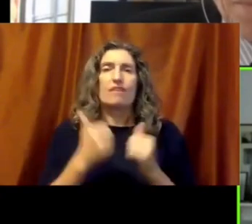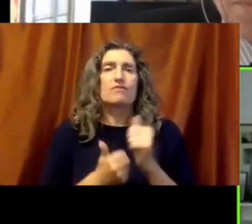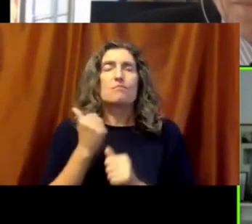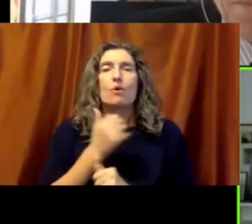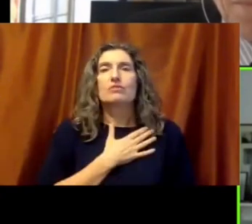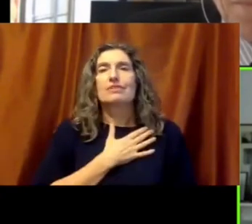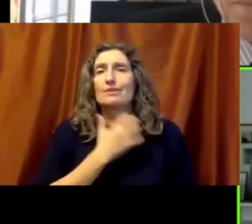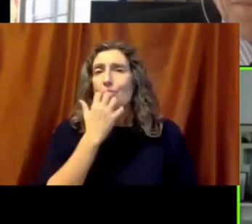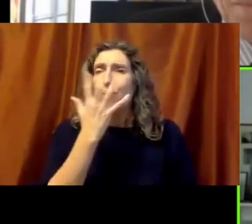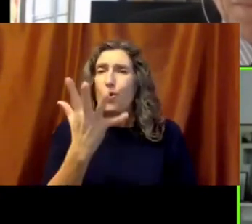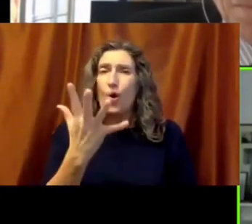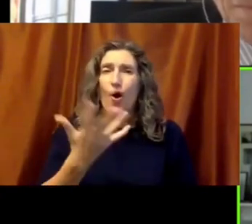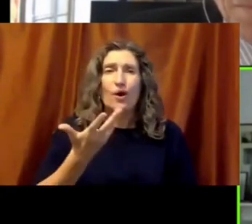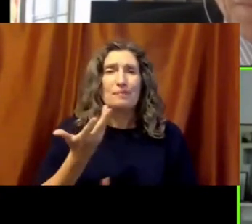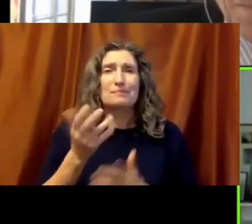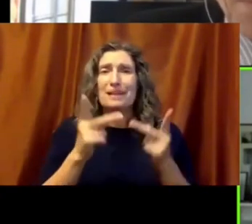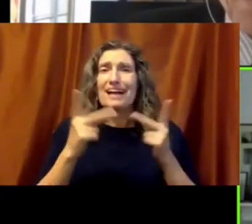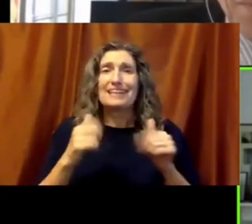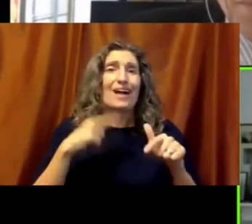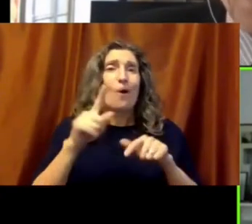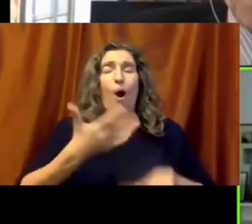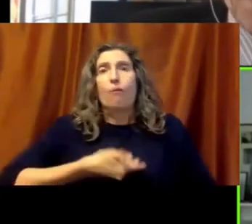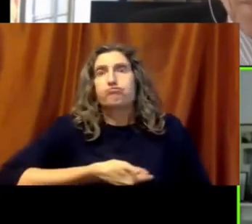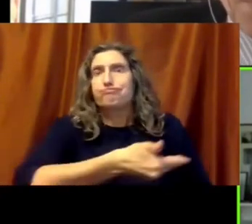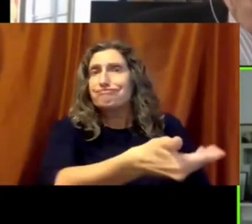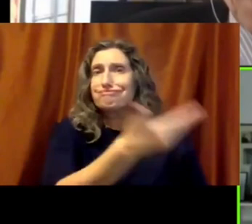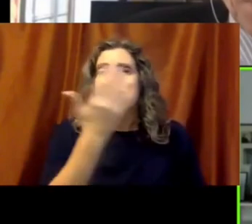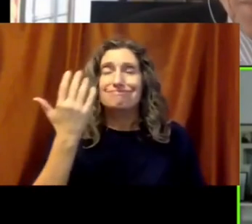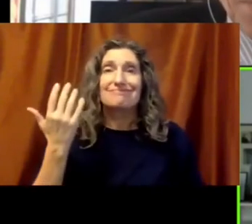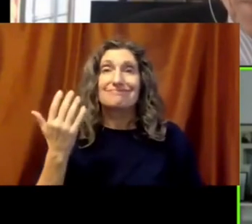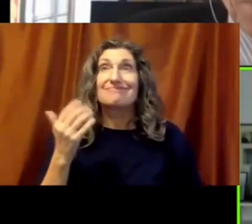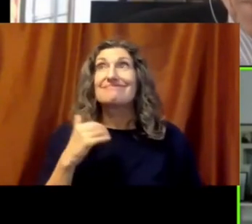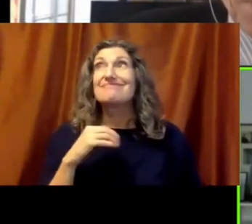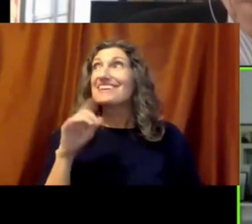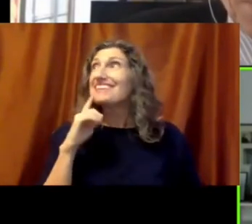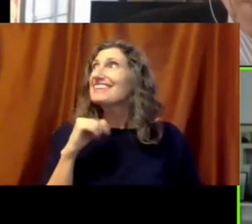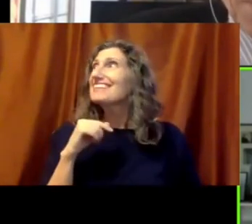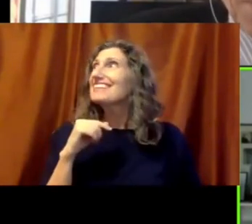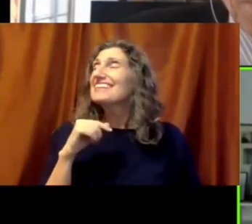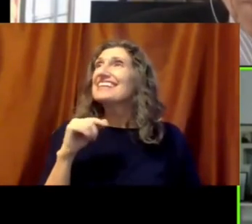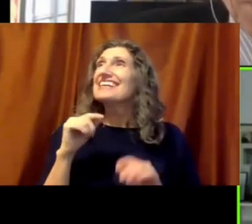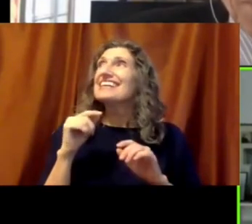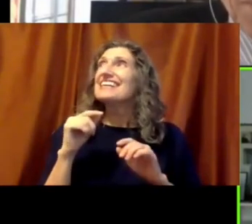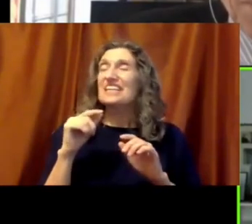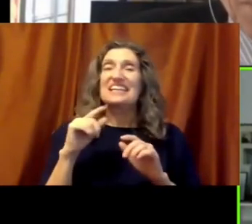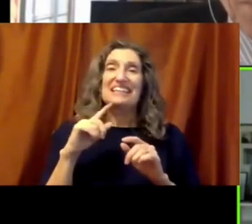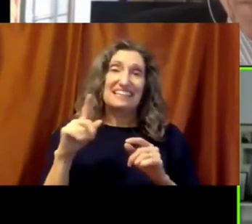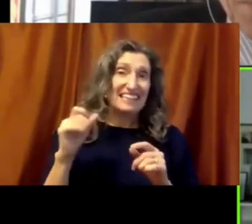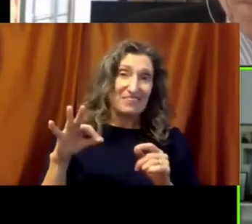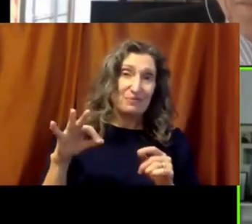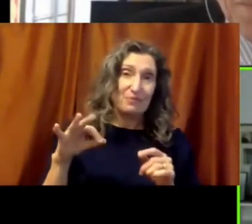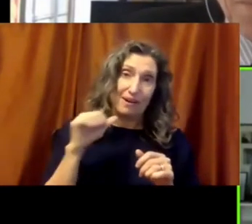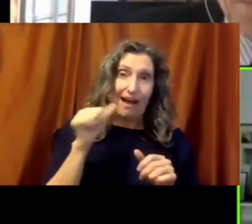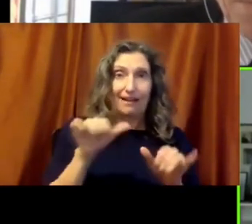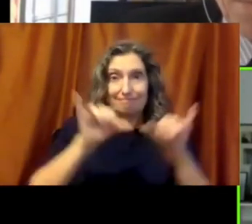most welcoming places I have ever been. Indeed, when we're not